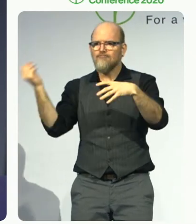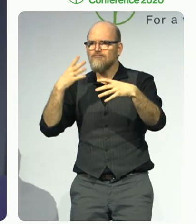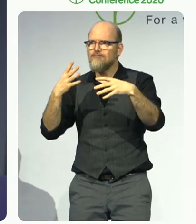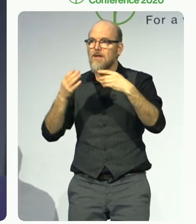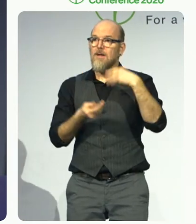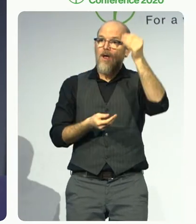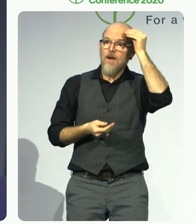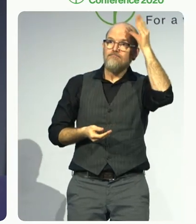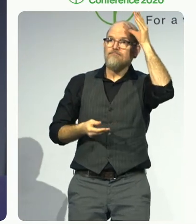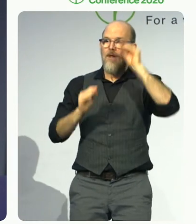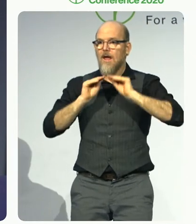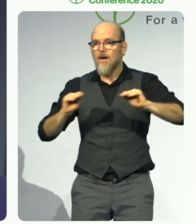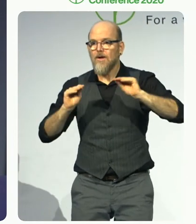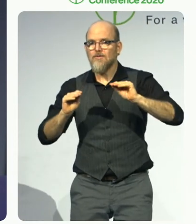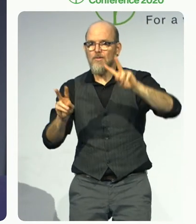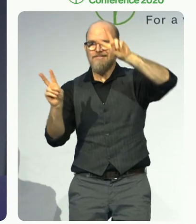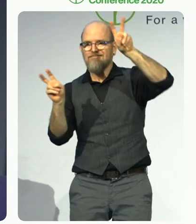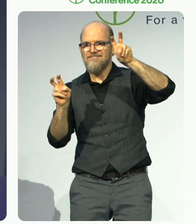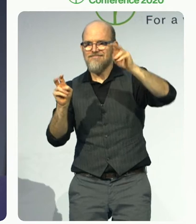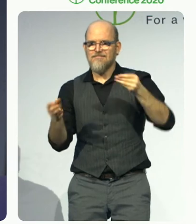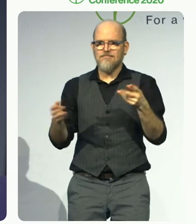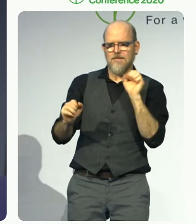of the interests of people with disabilities.